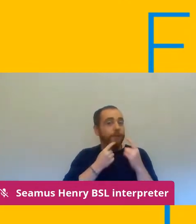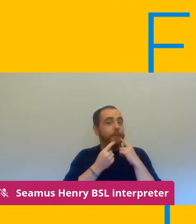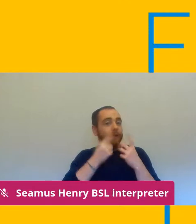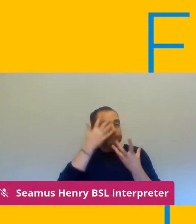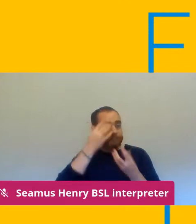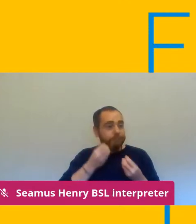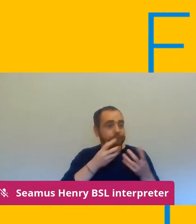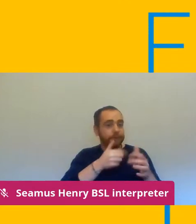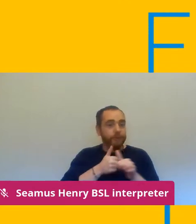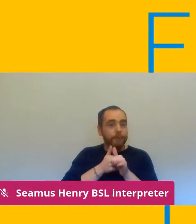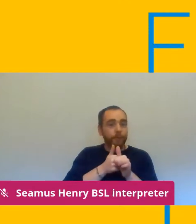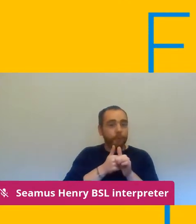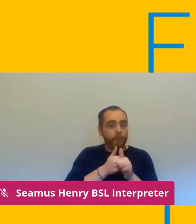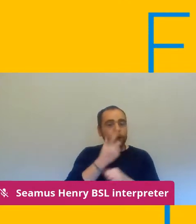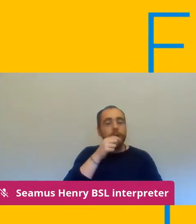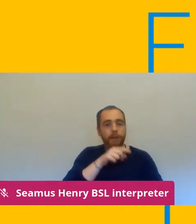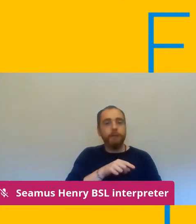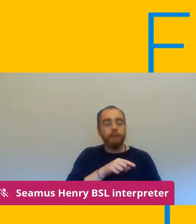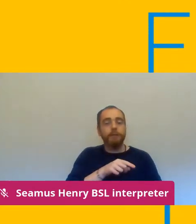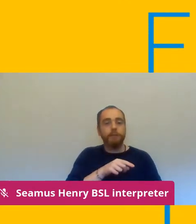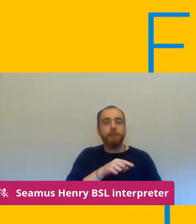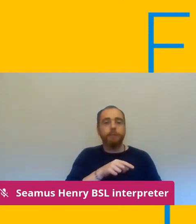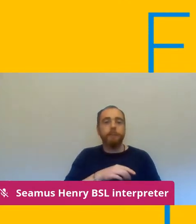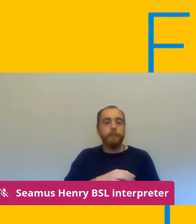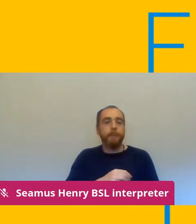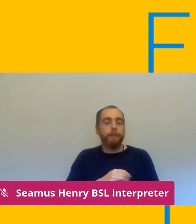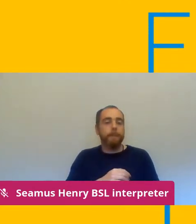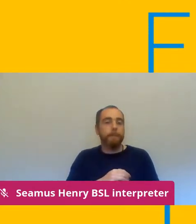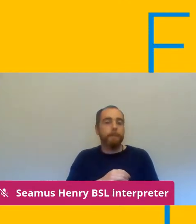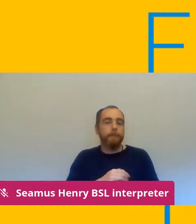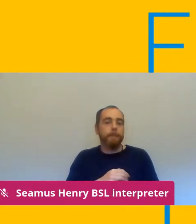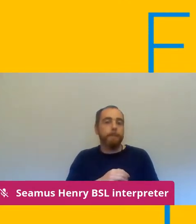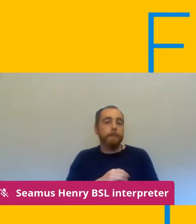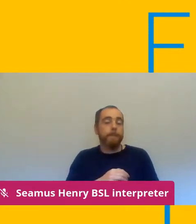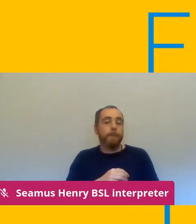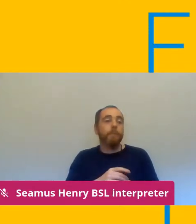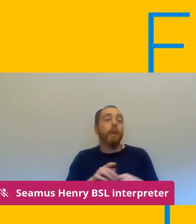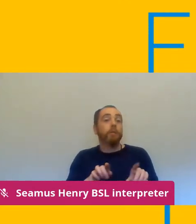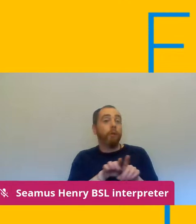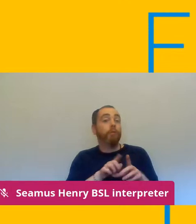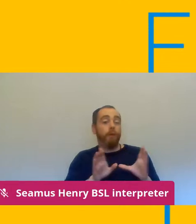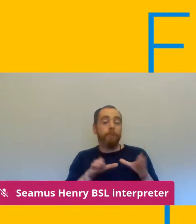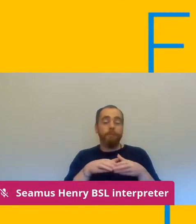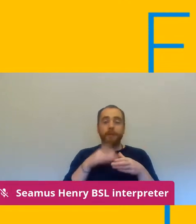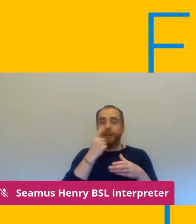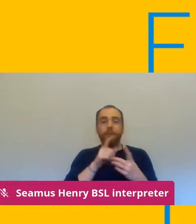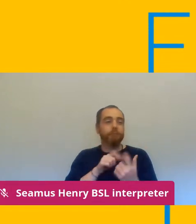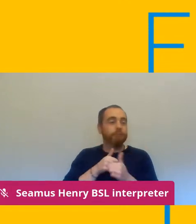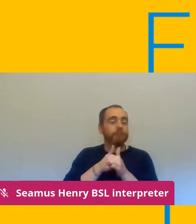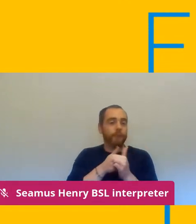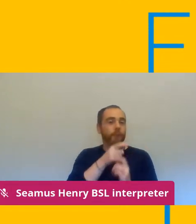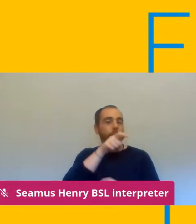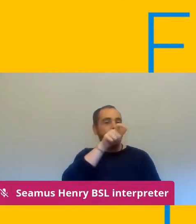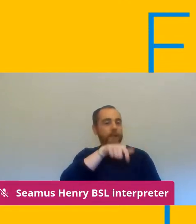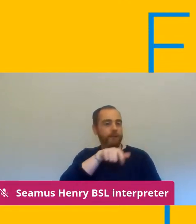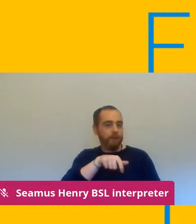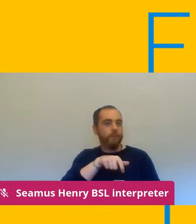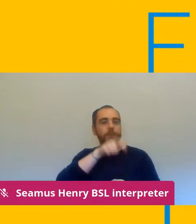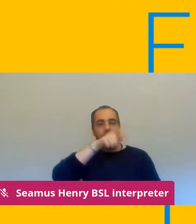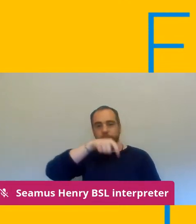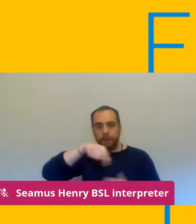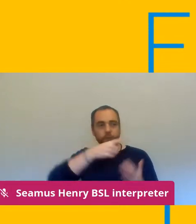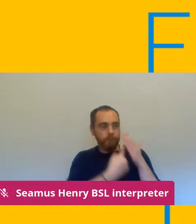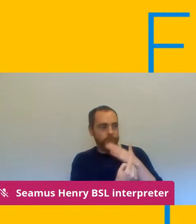branches will be able to facilitate that and and help members individually on those fronts in terms of the collective response